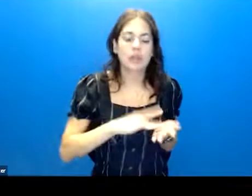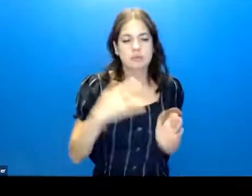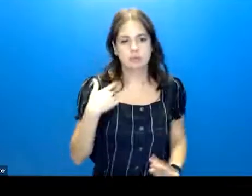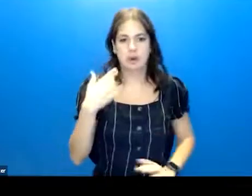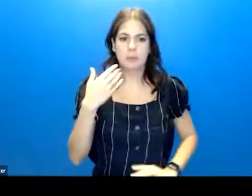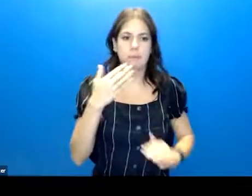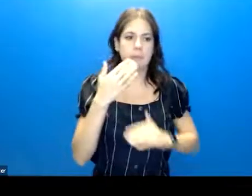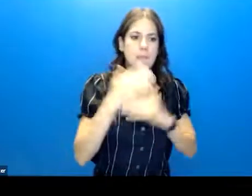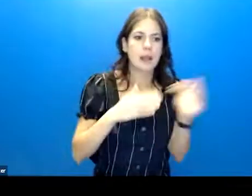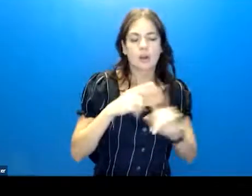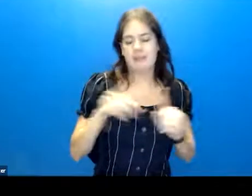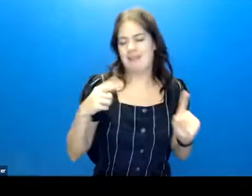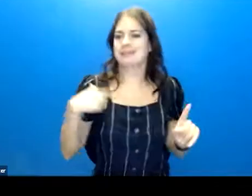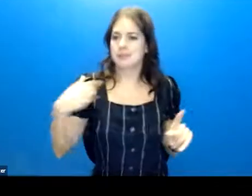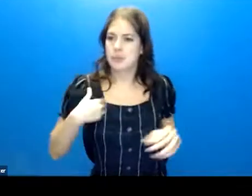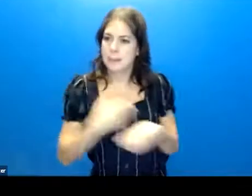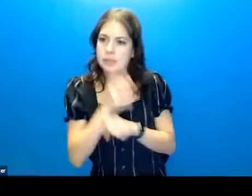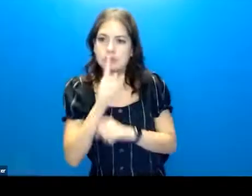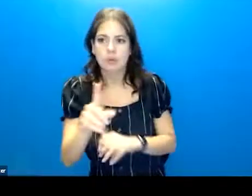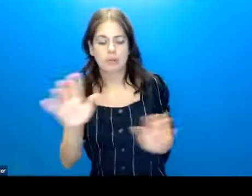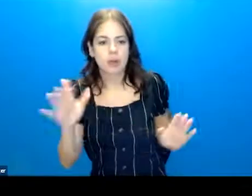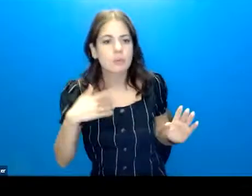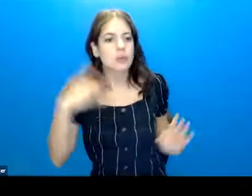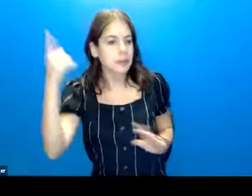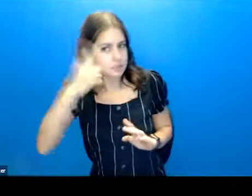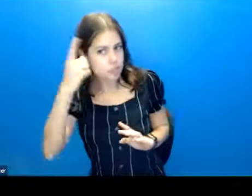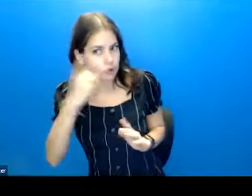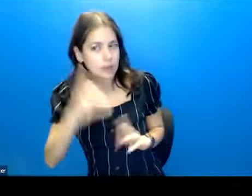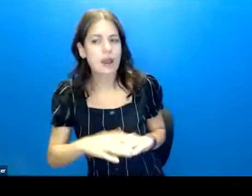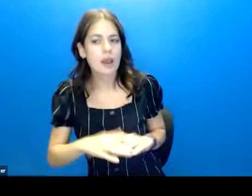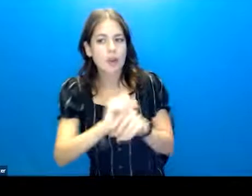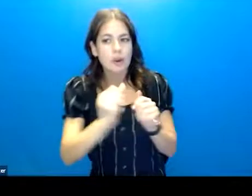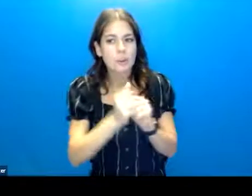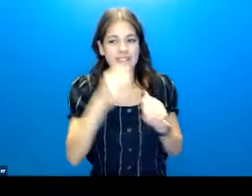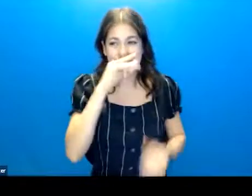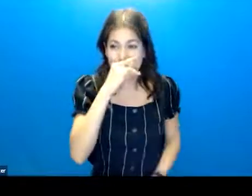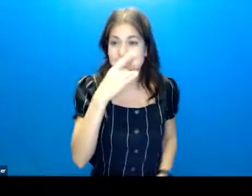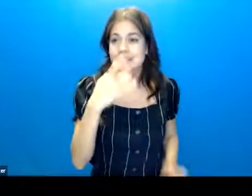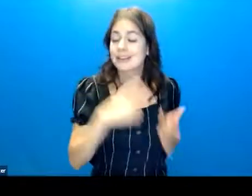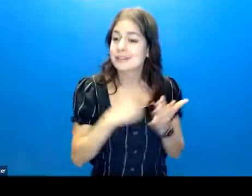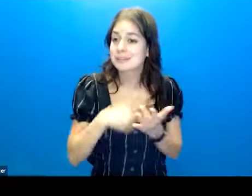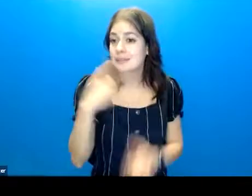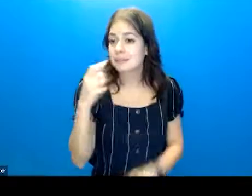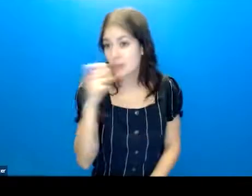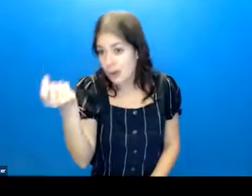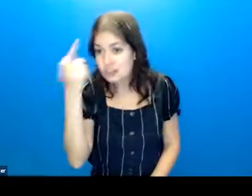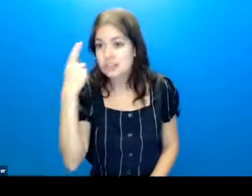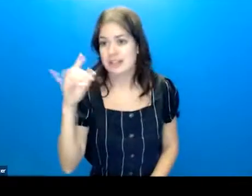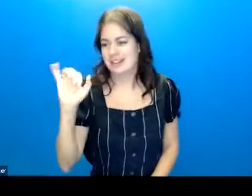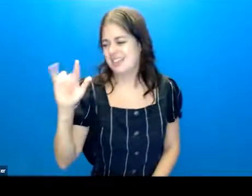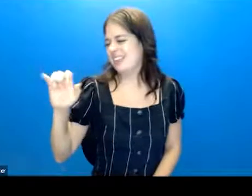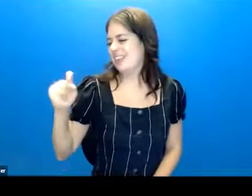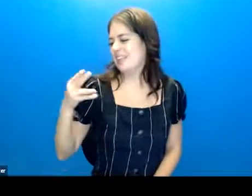we want to make sure that we are really taking that into consideration. I work with kids, and sometimes they don't understand lethality.